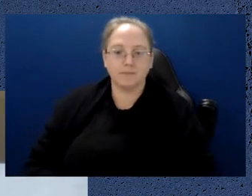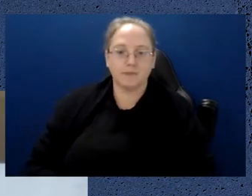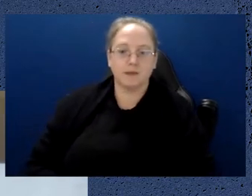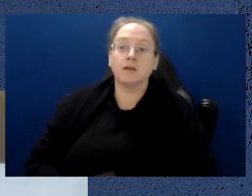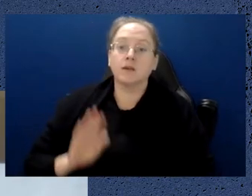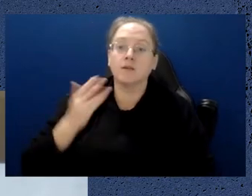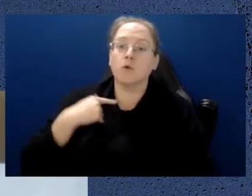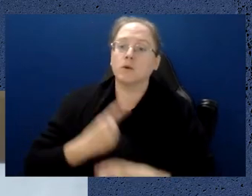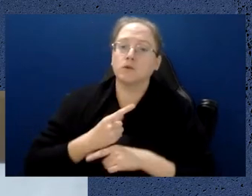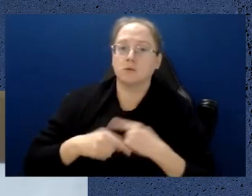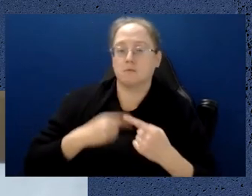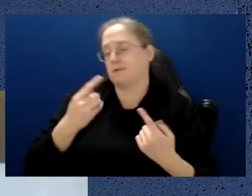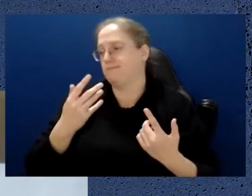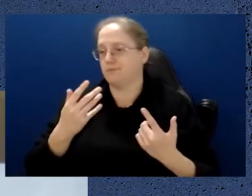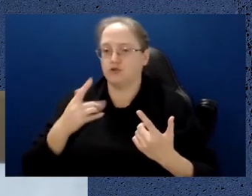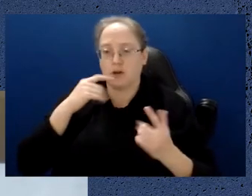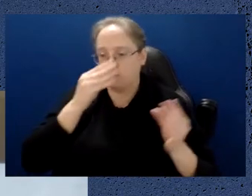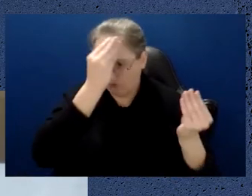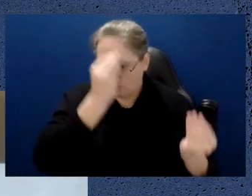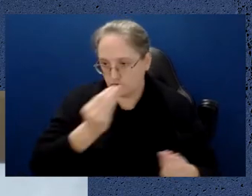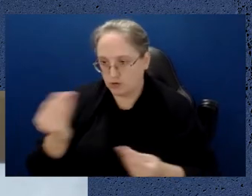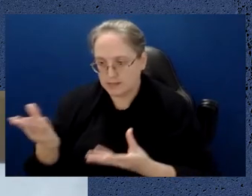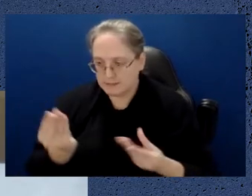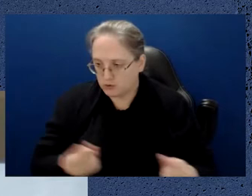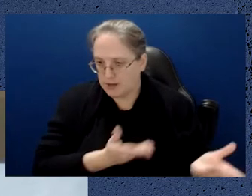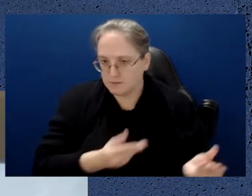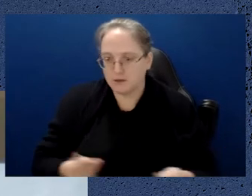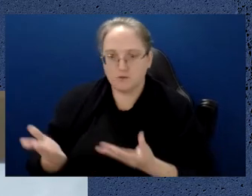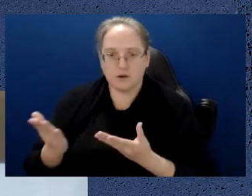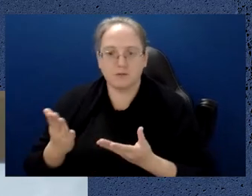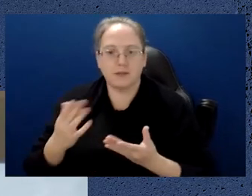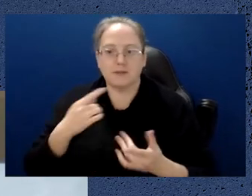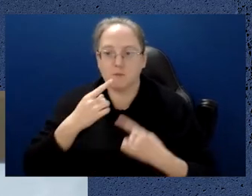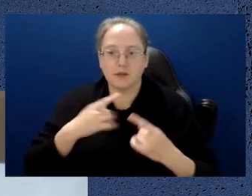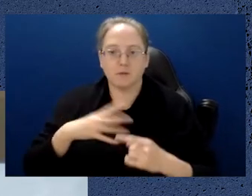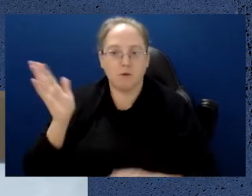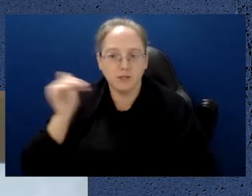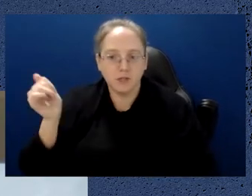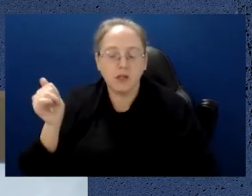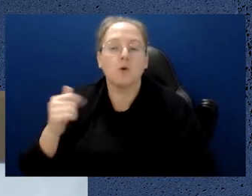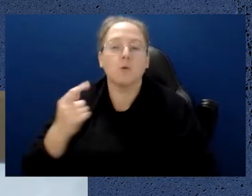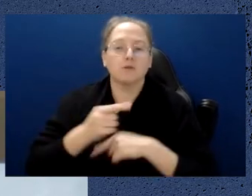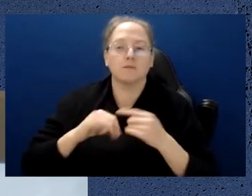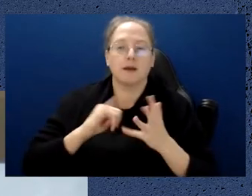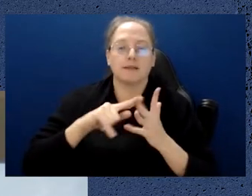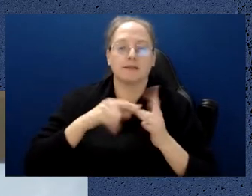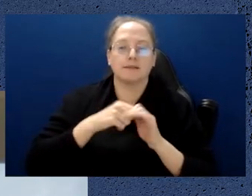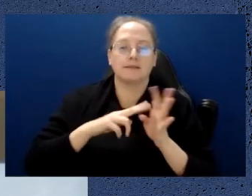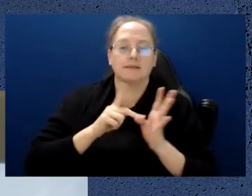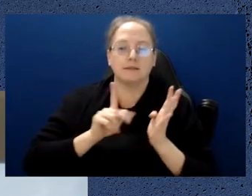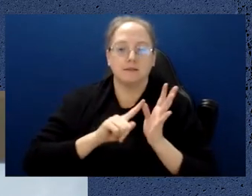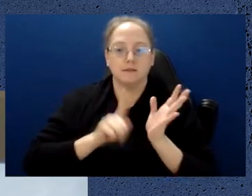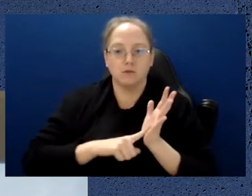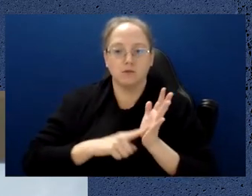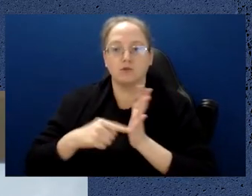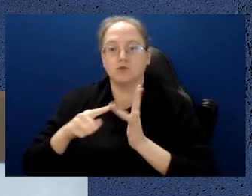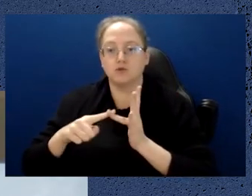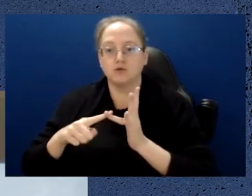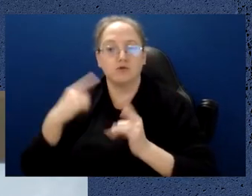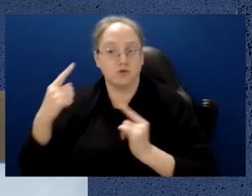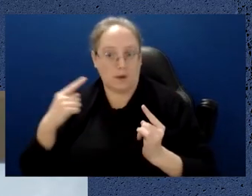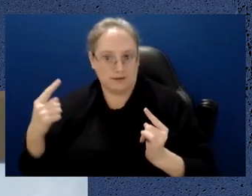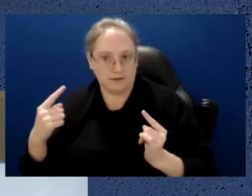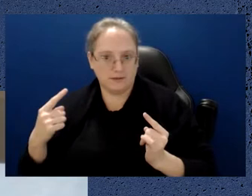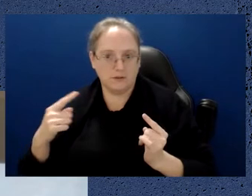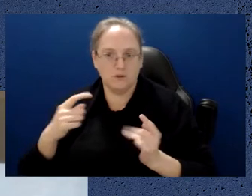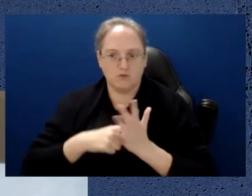So again, back in the day when we used to talk about transmitting conventional information more efficiently, we used to talk in terms of